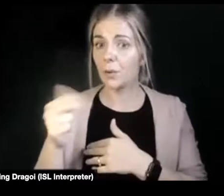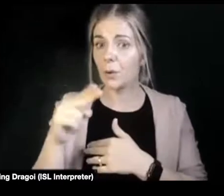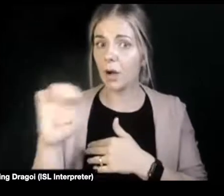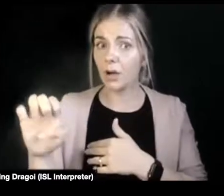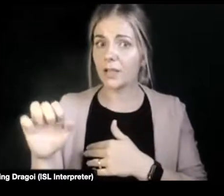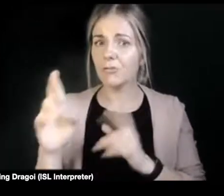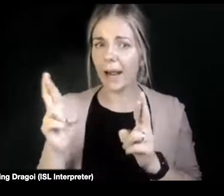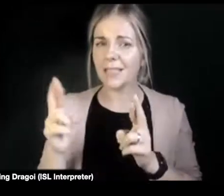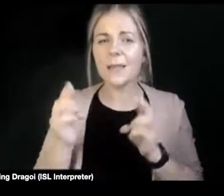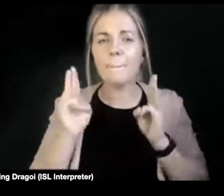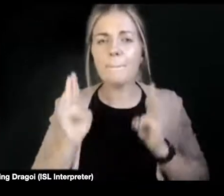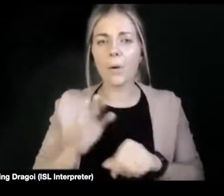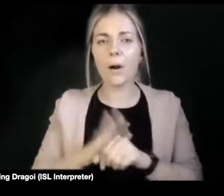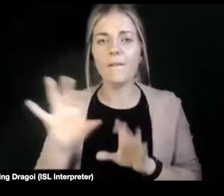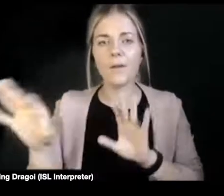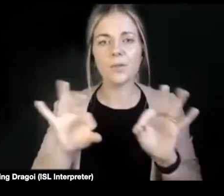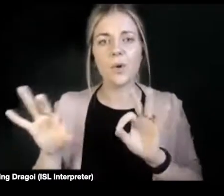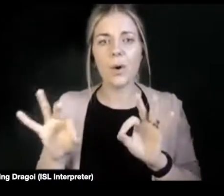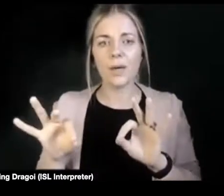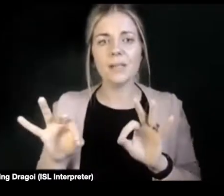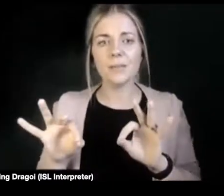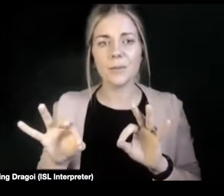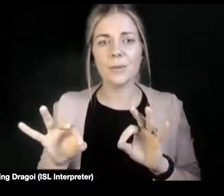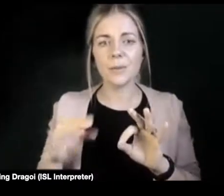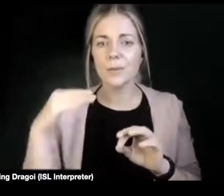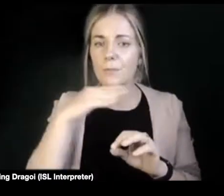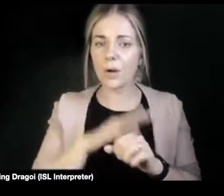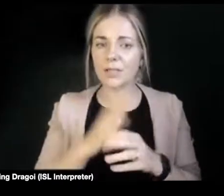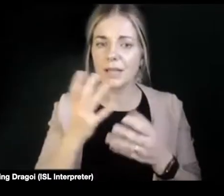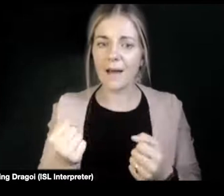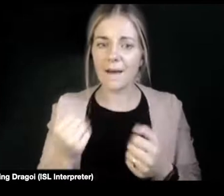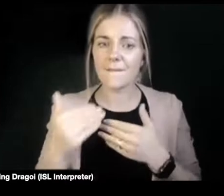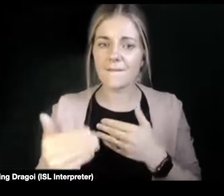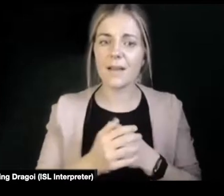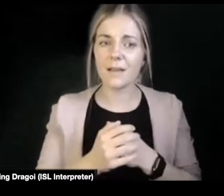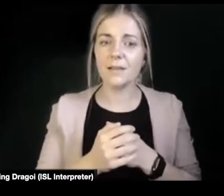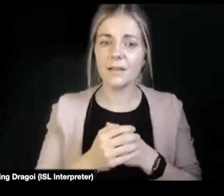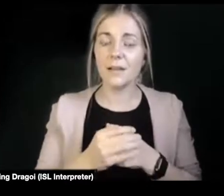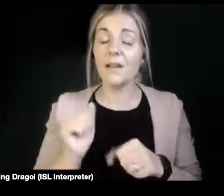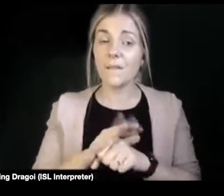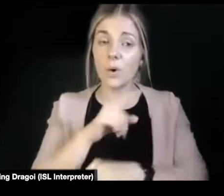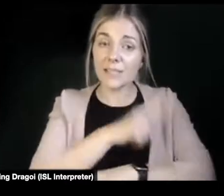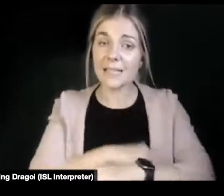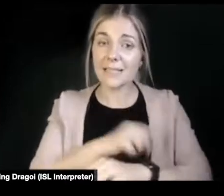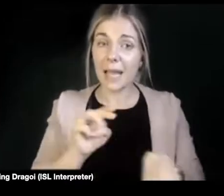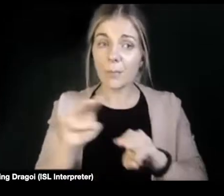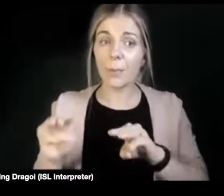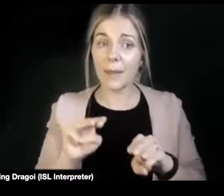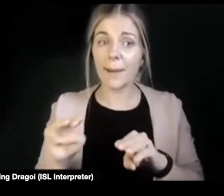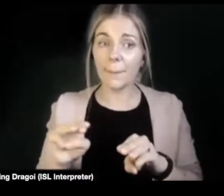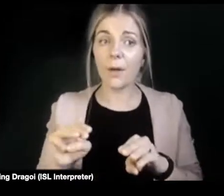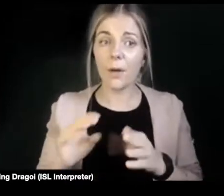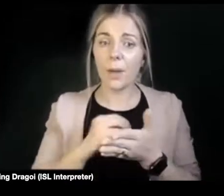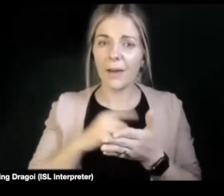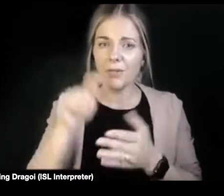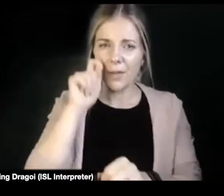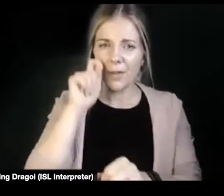for and with disabled people. So for disabled people, disability services is in your best.